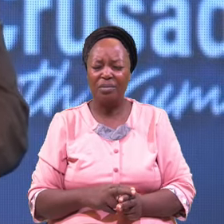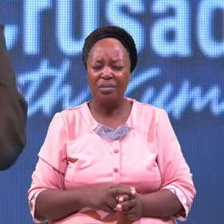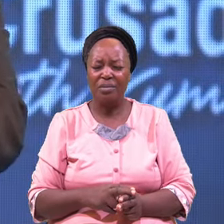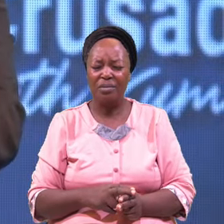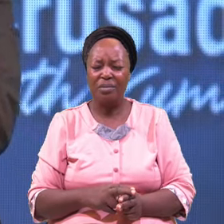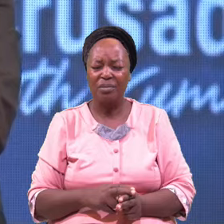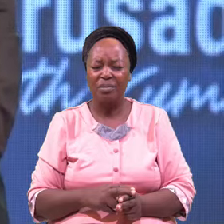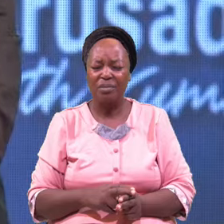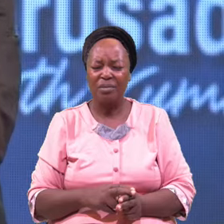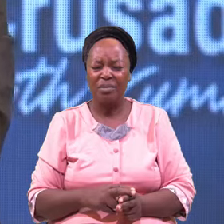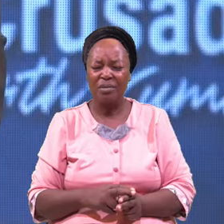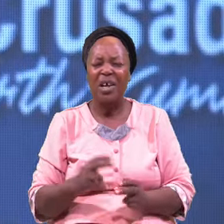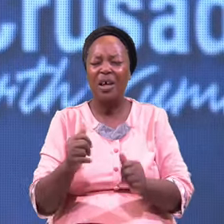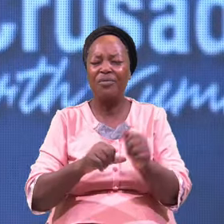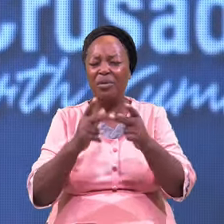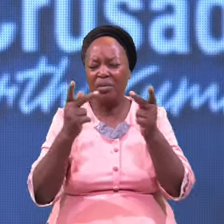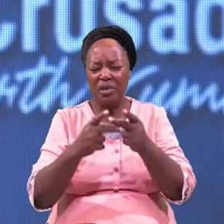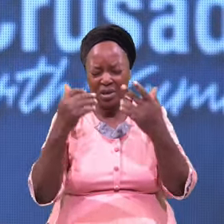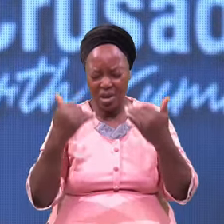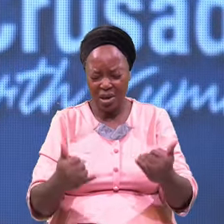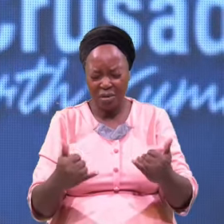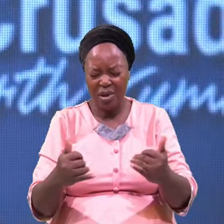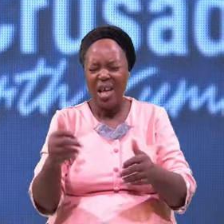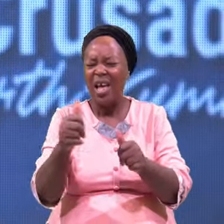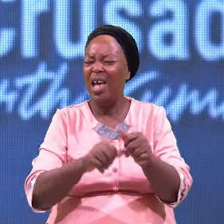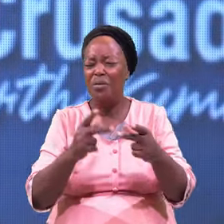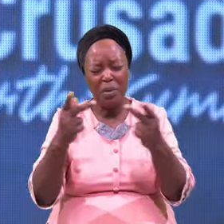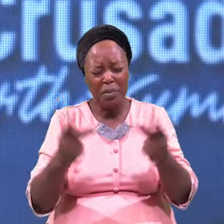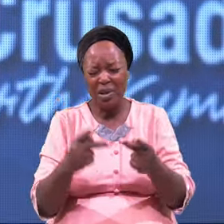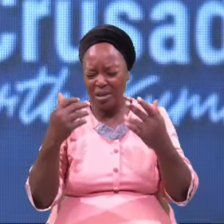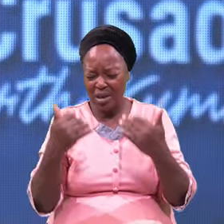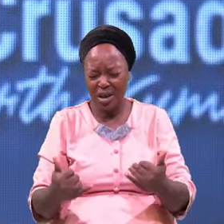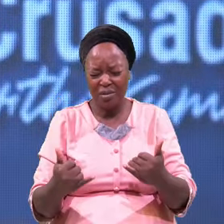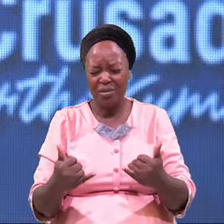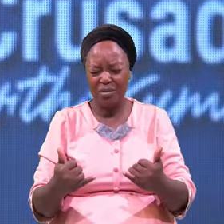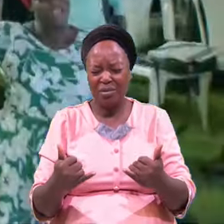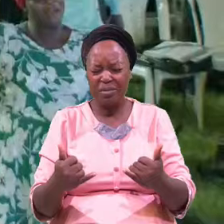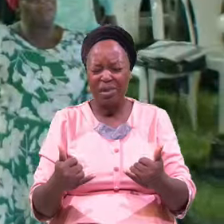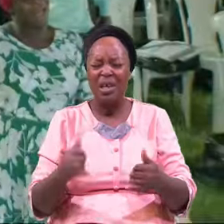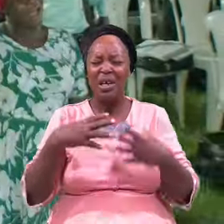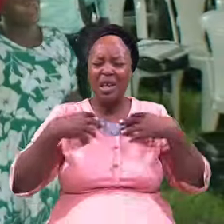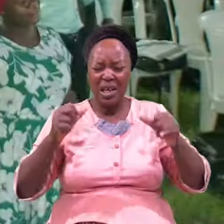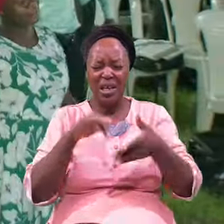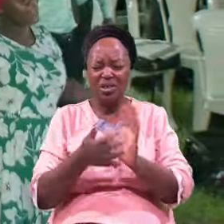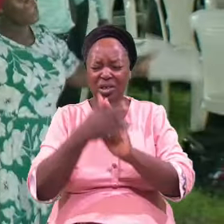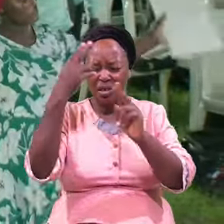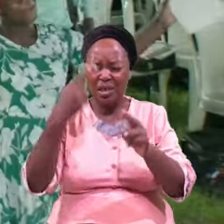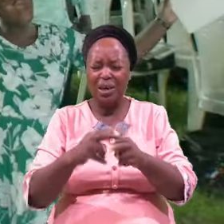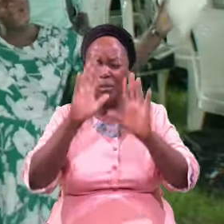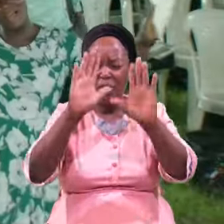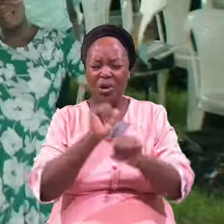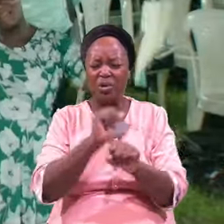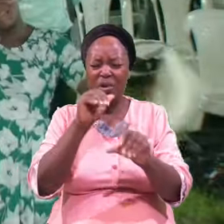Everywhere Everywhere Now Everywhere Now Healing Miracle